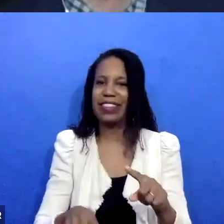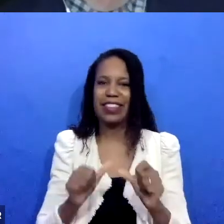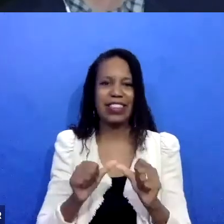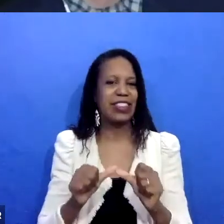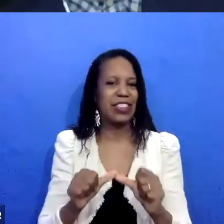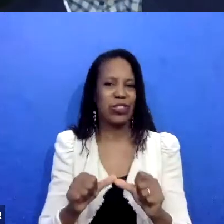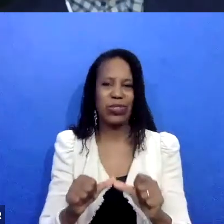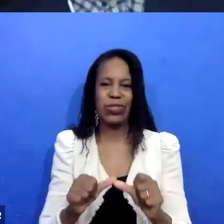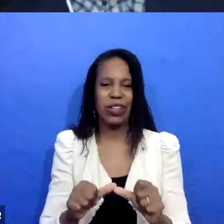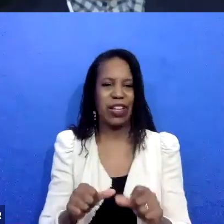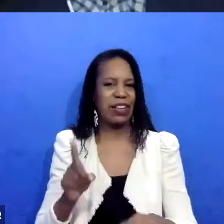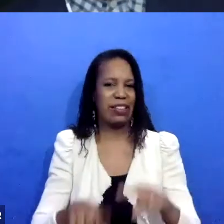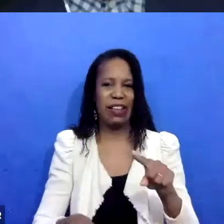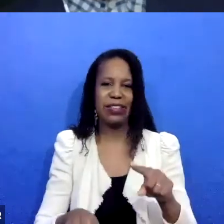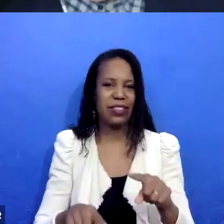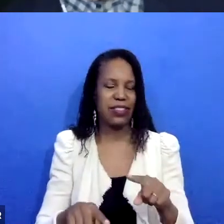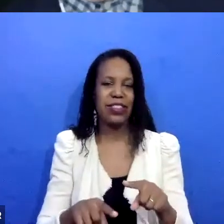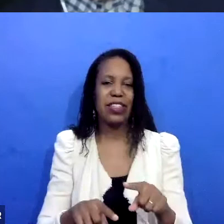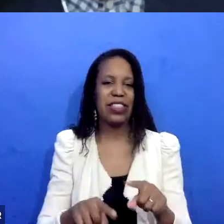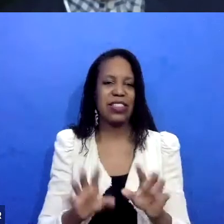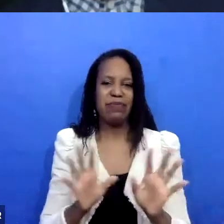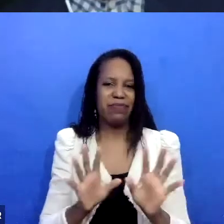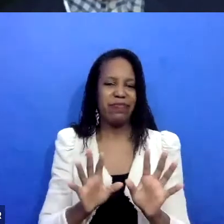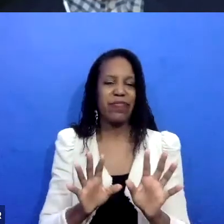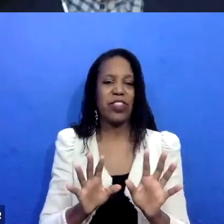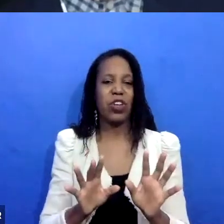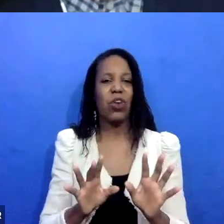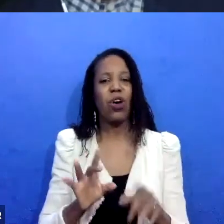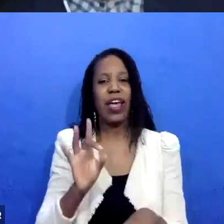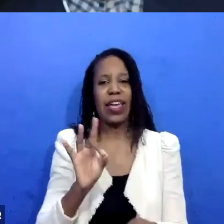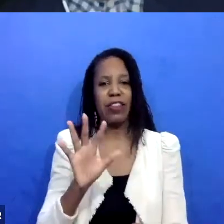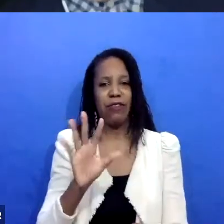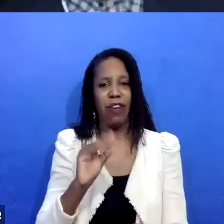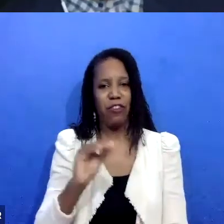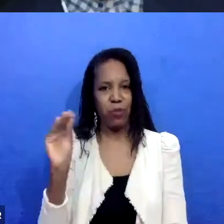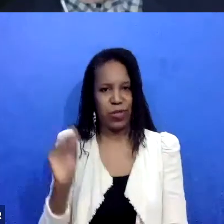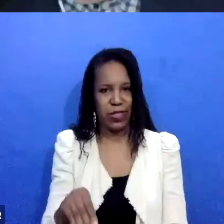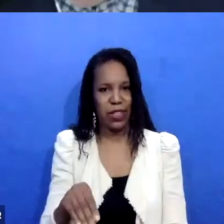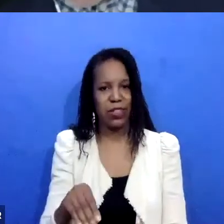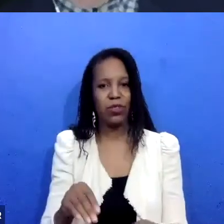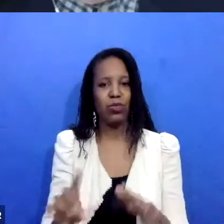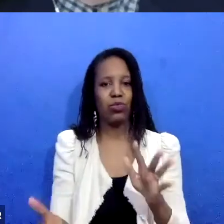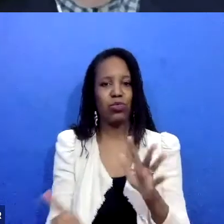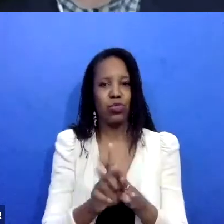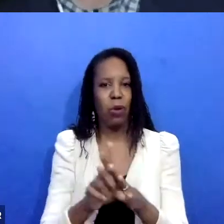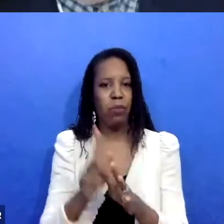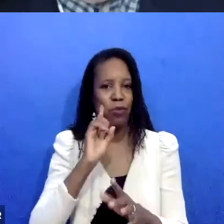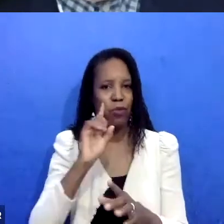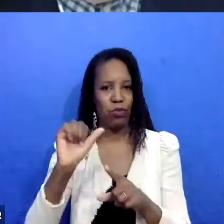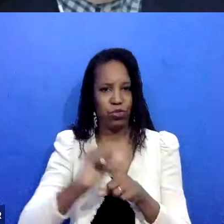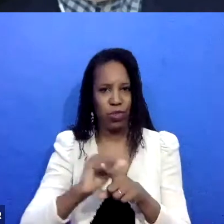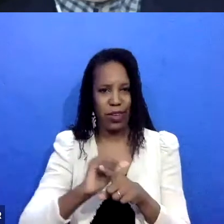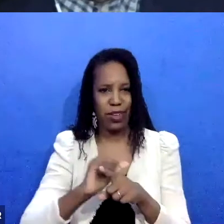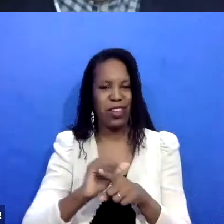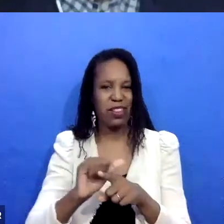I would say 85% of the folks that come through our training wind up in circles and the way Ashley tries to apportion them is, is based on